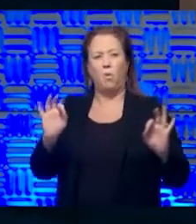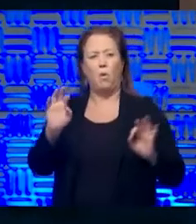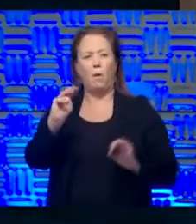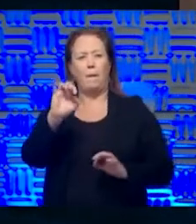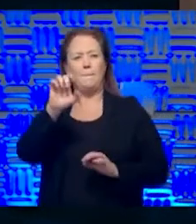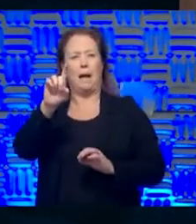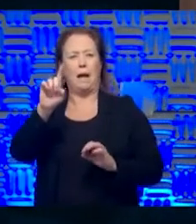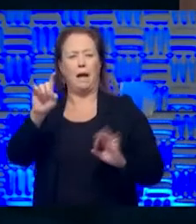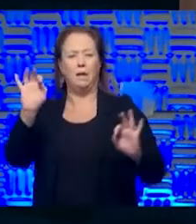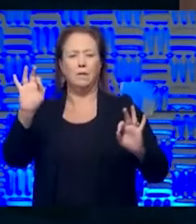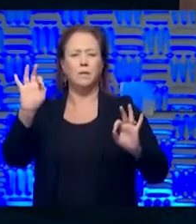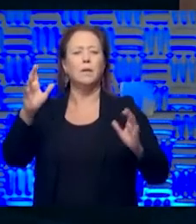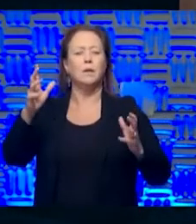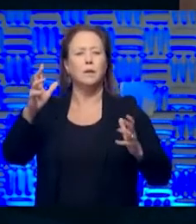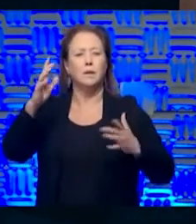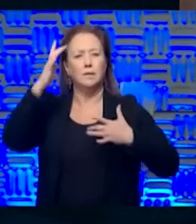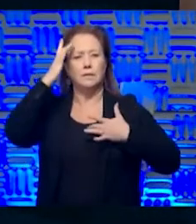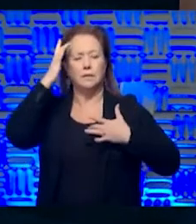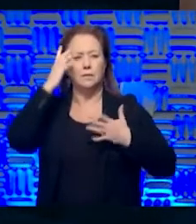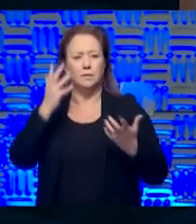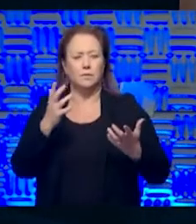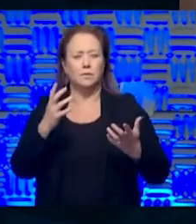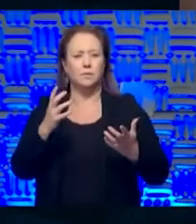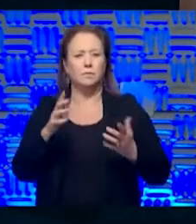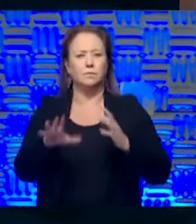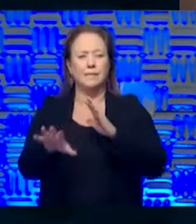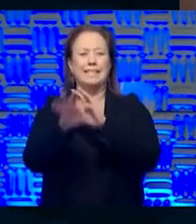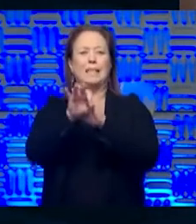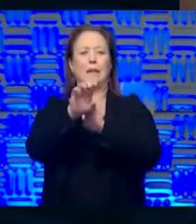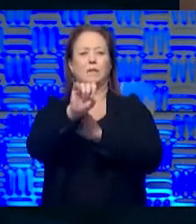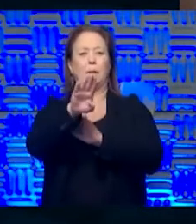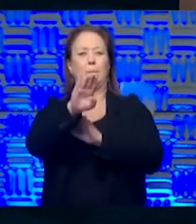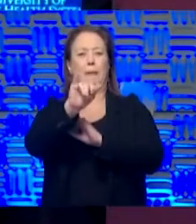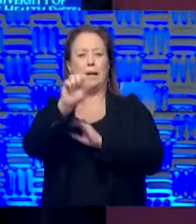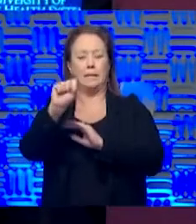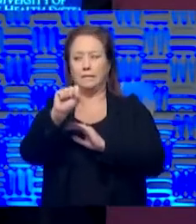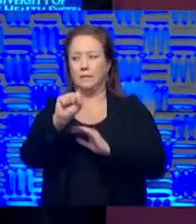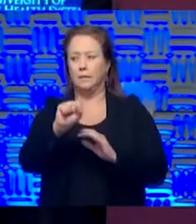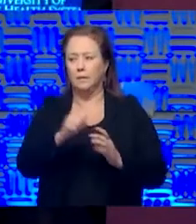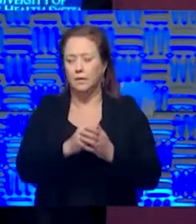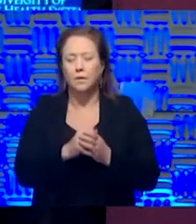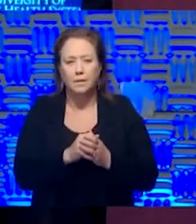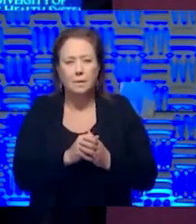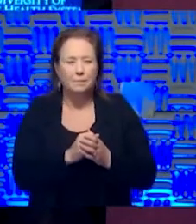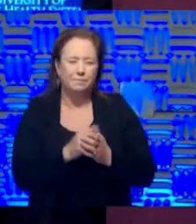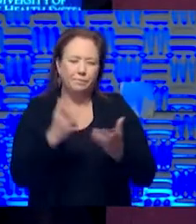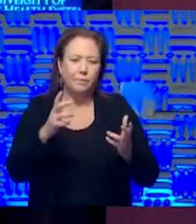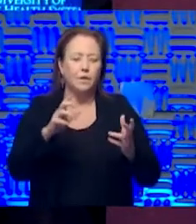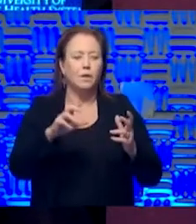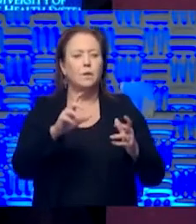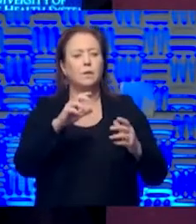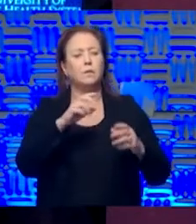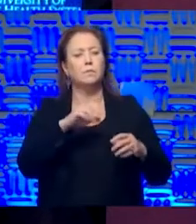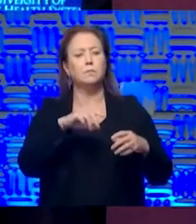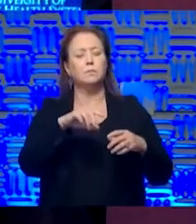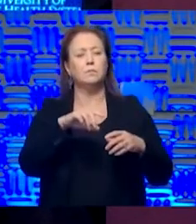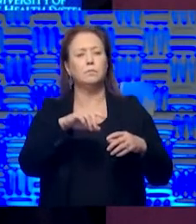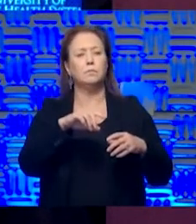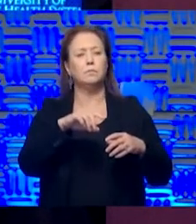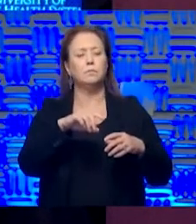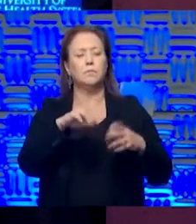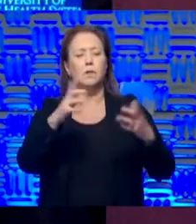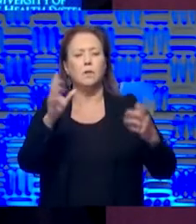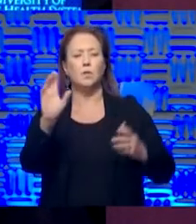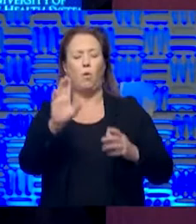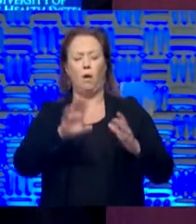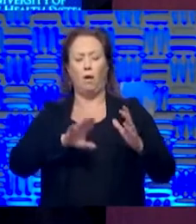individuals. So it's a bias. Yeah. Selection bias. You bet. So where, where, uh, Secretary, where do you think we are on the